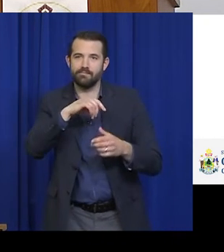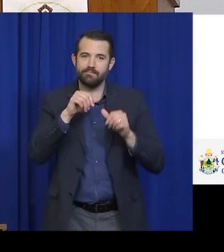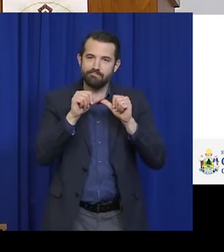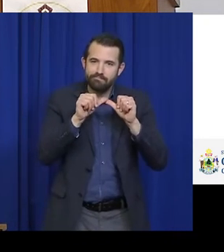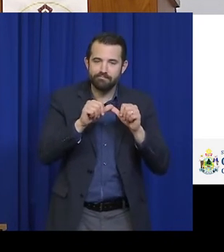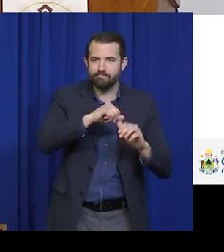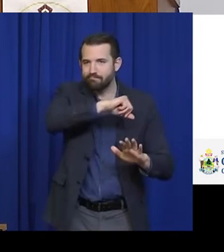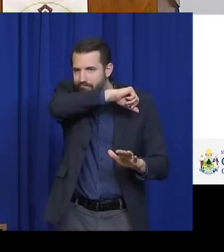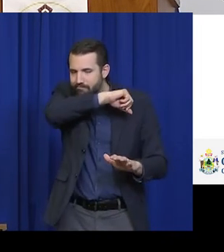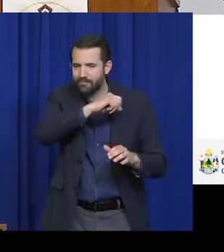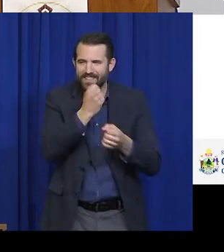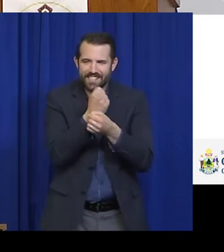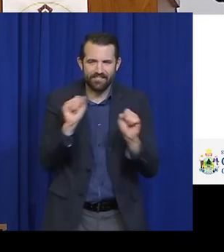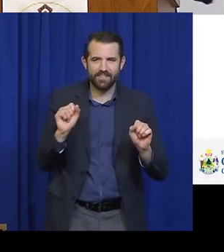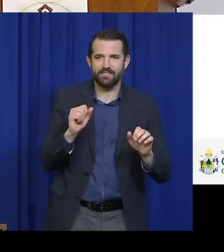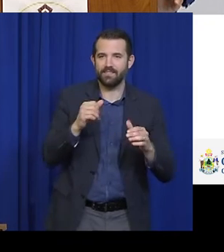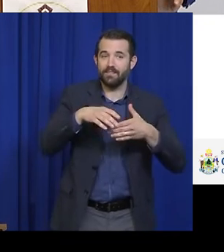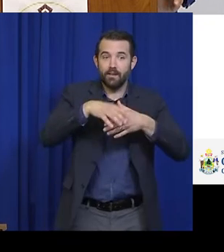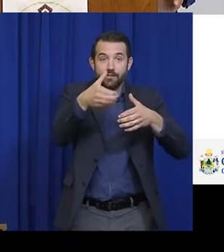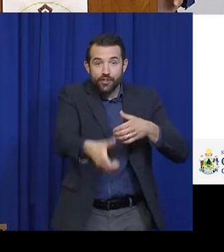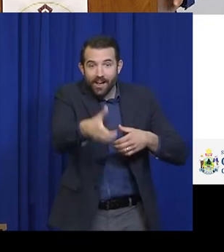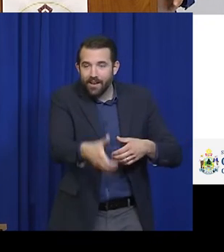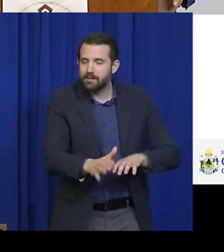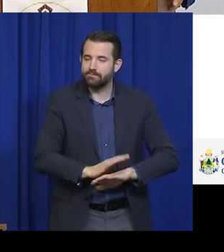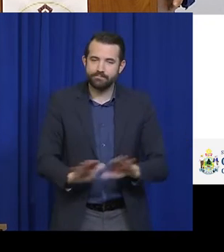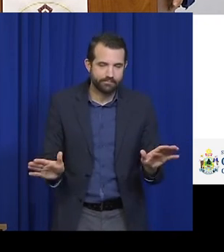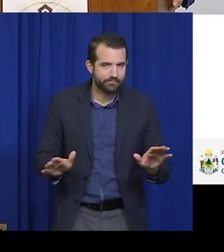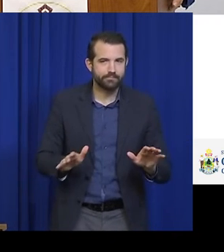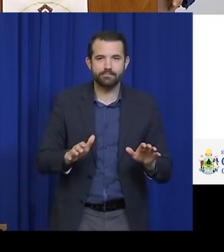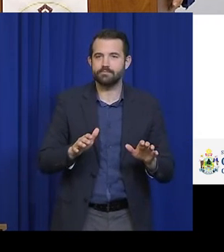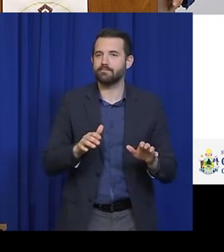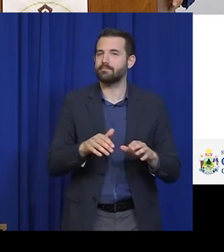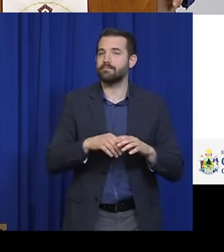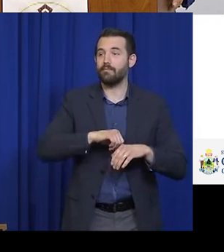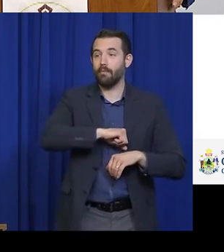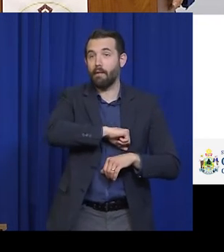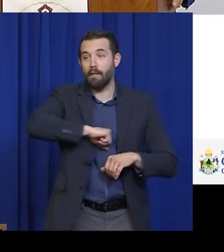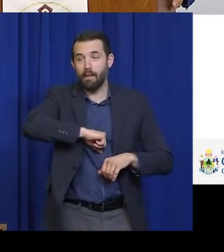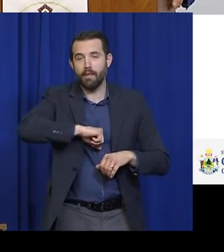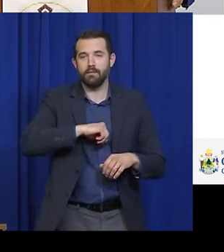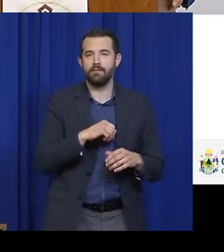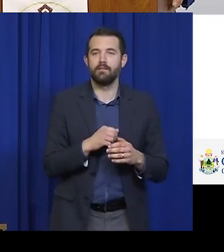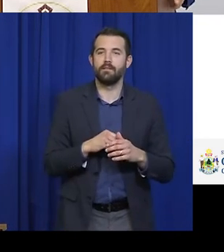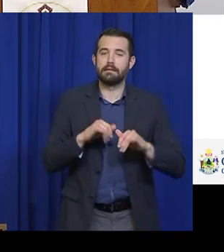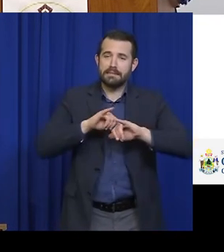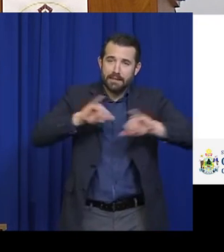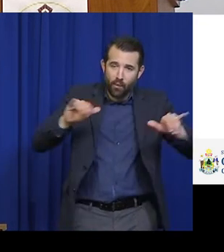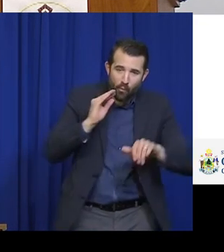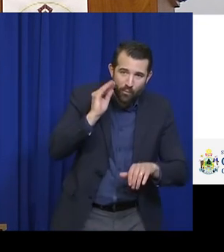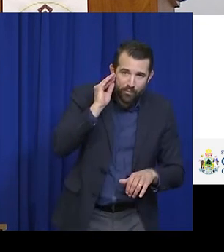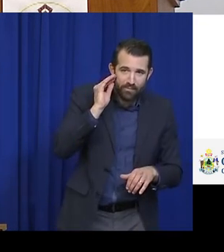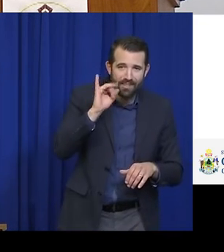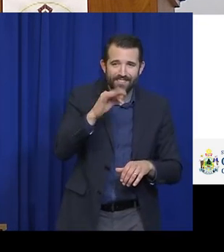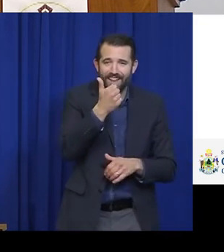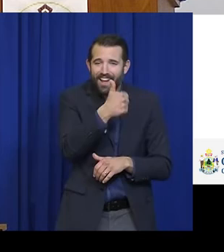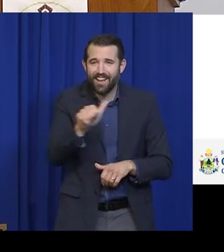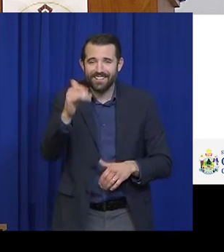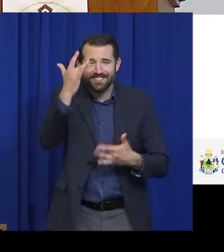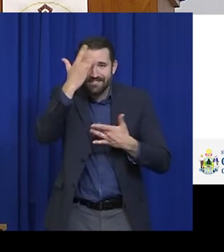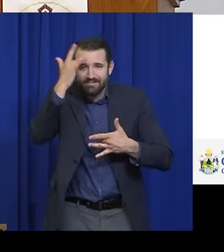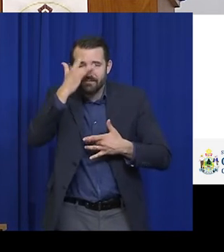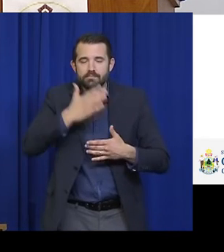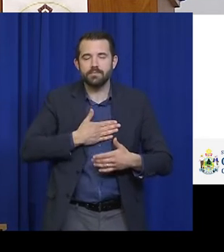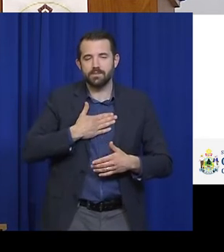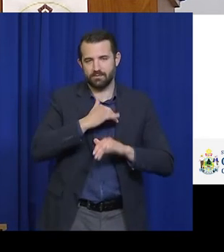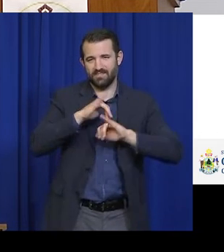no shaking hands, staying home if you're sick. The author Veronica Roth